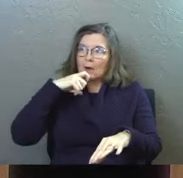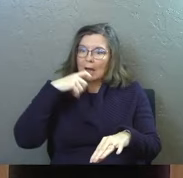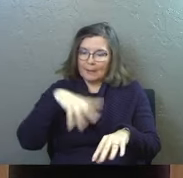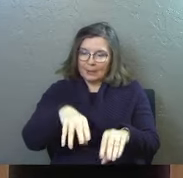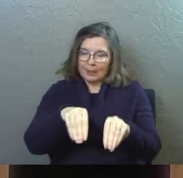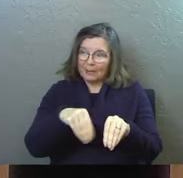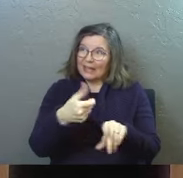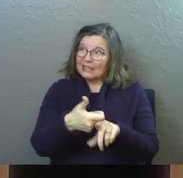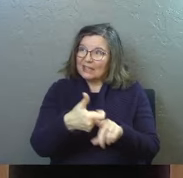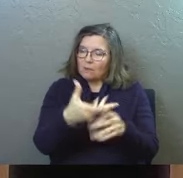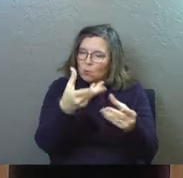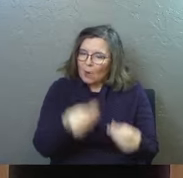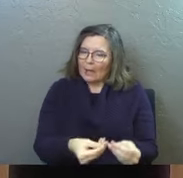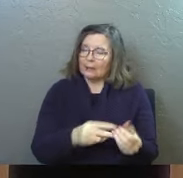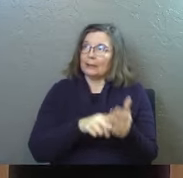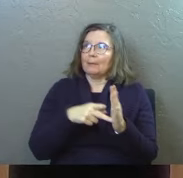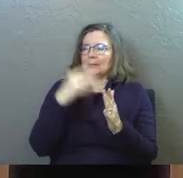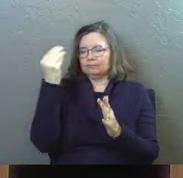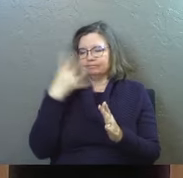wet and that